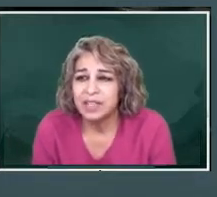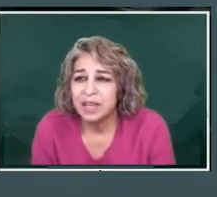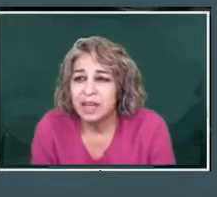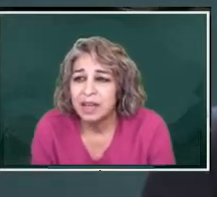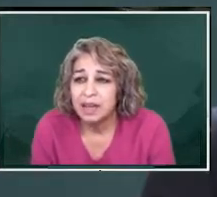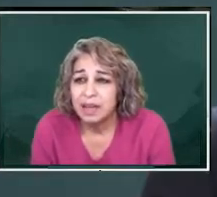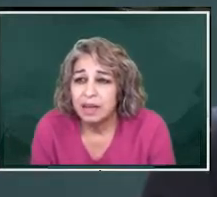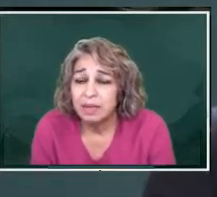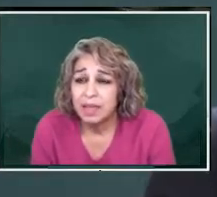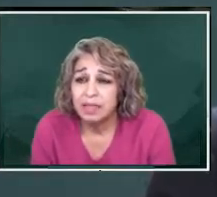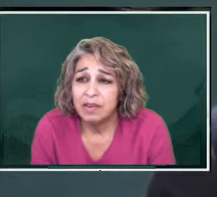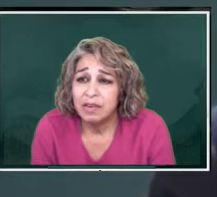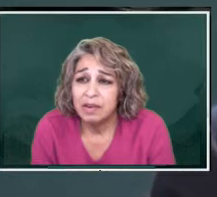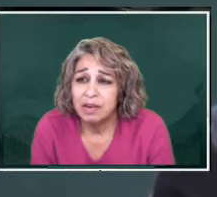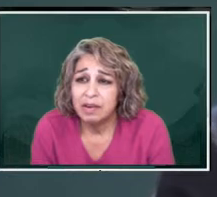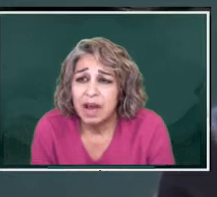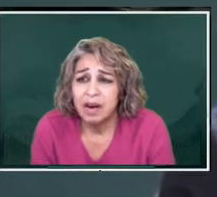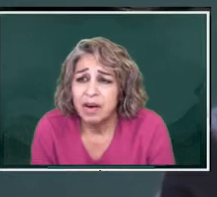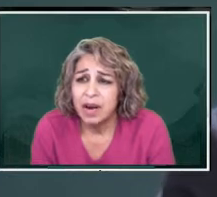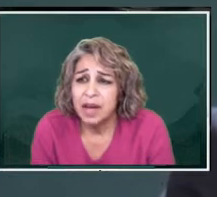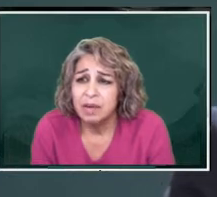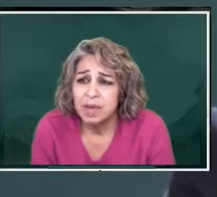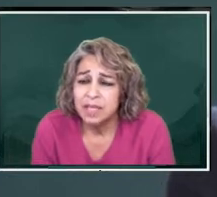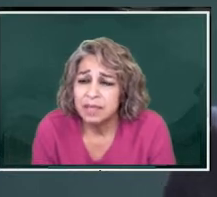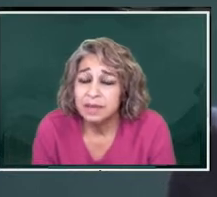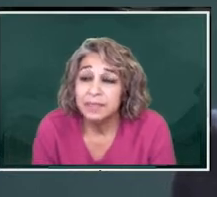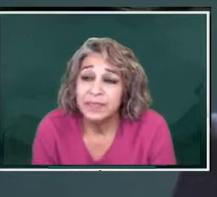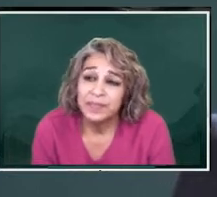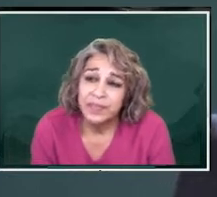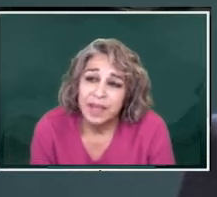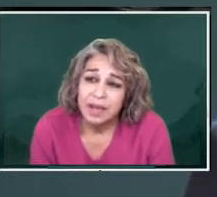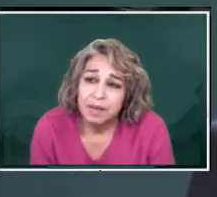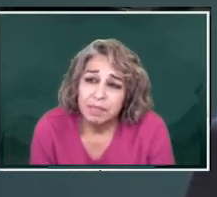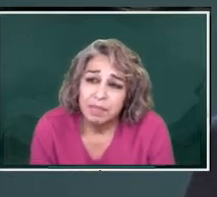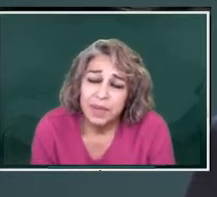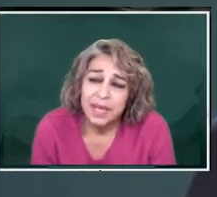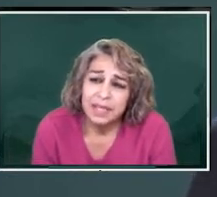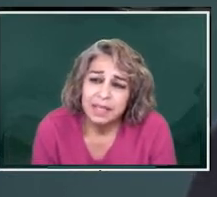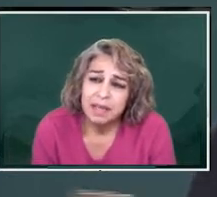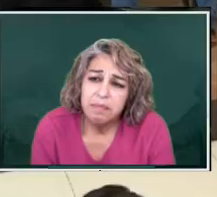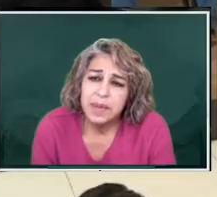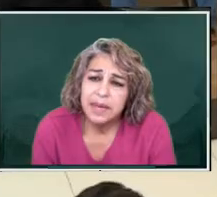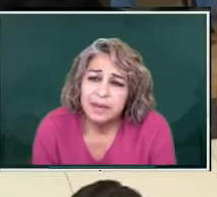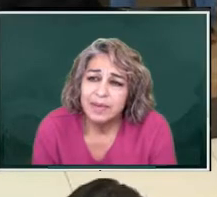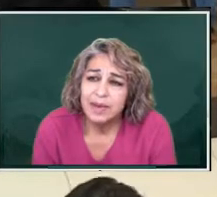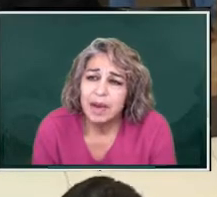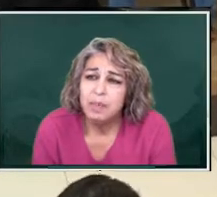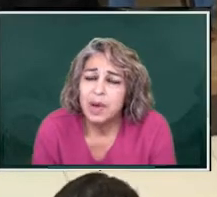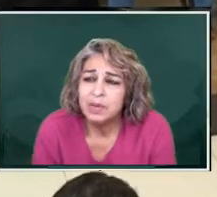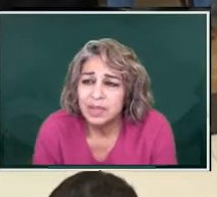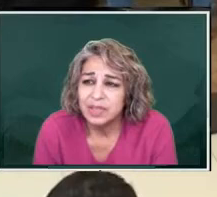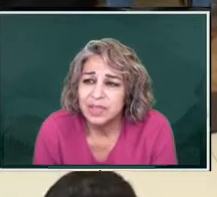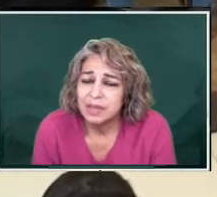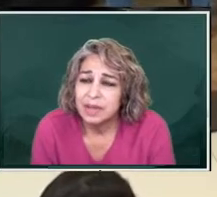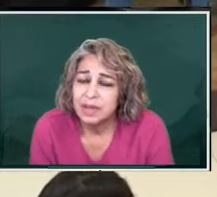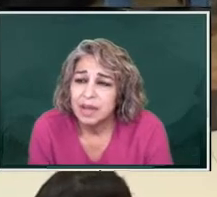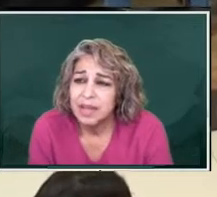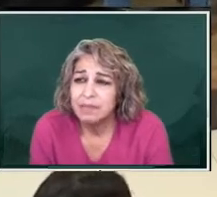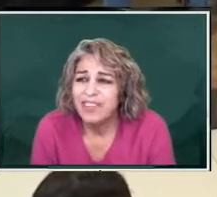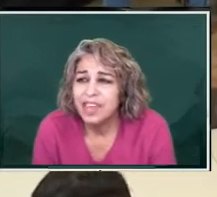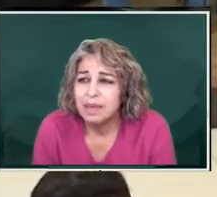adversaries. that they're not our enemies, because they've been opposers